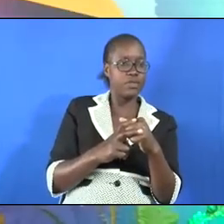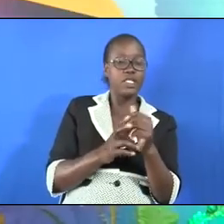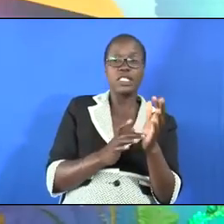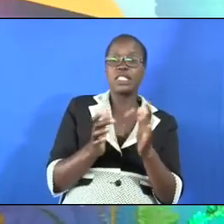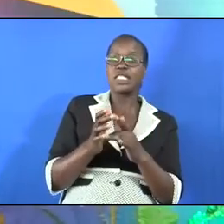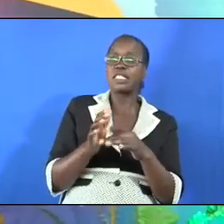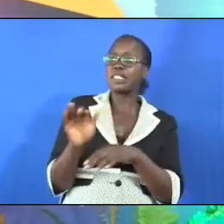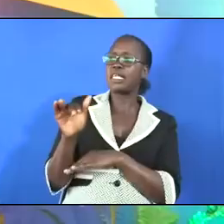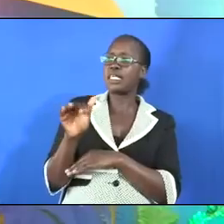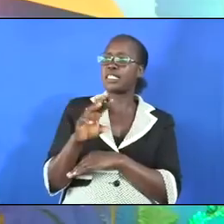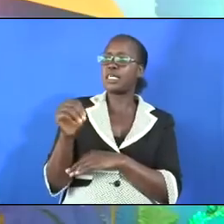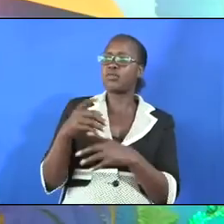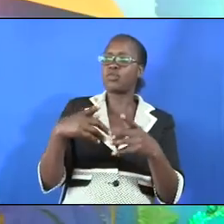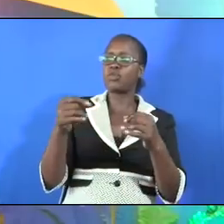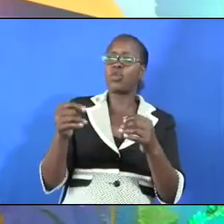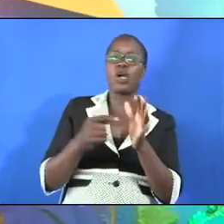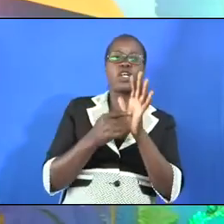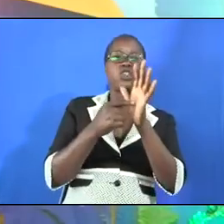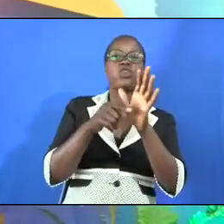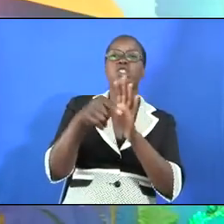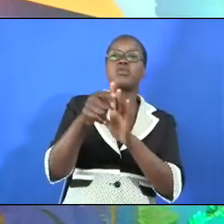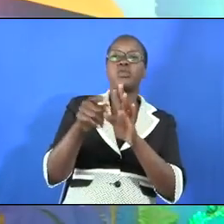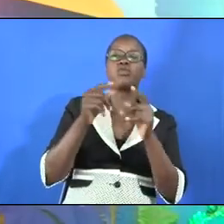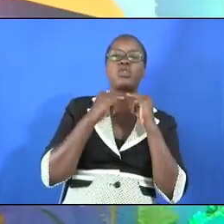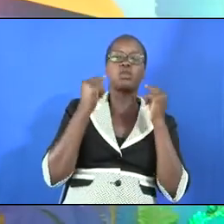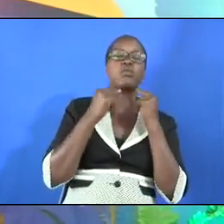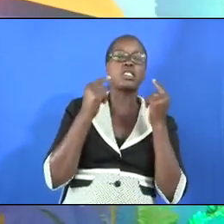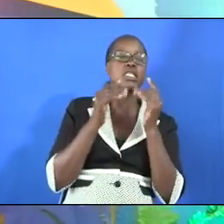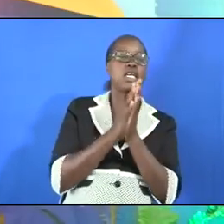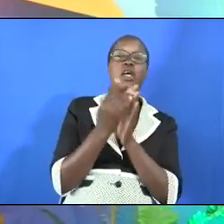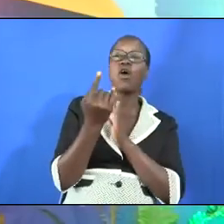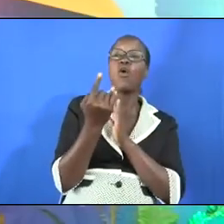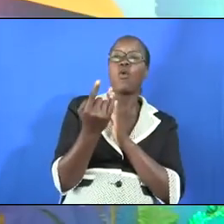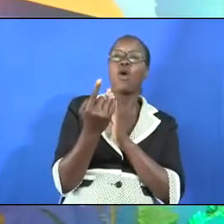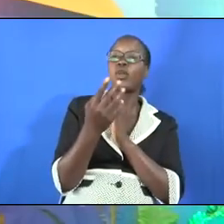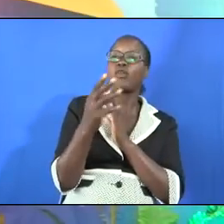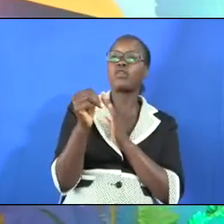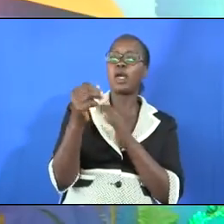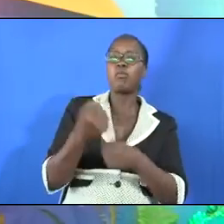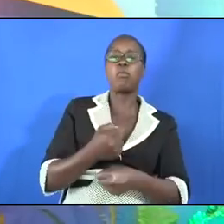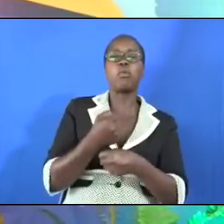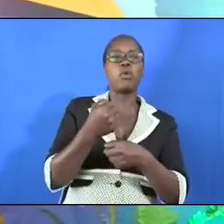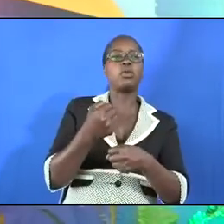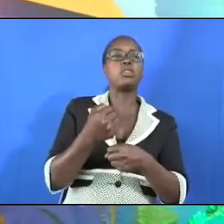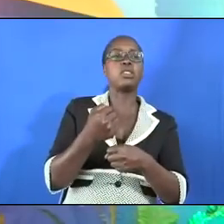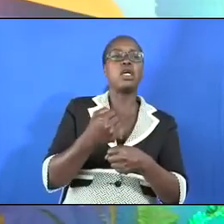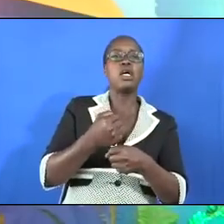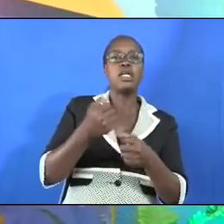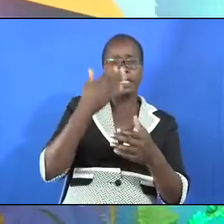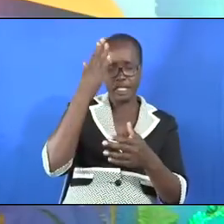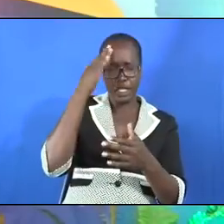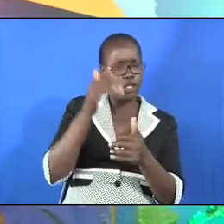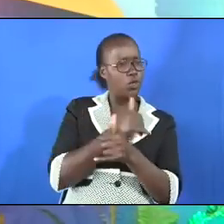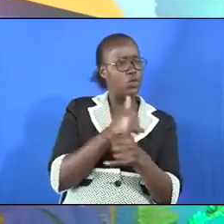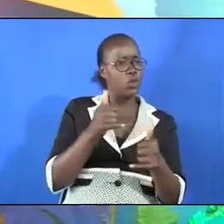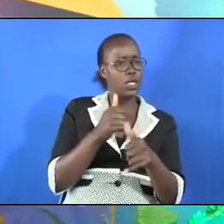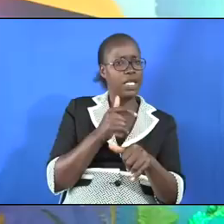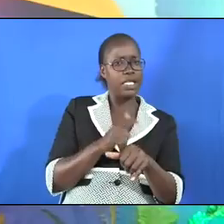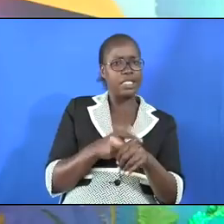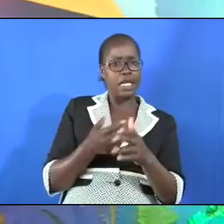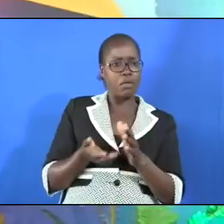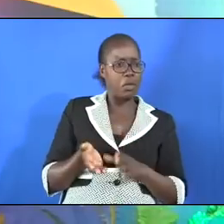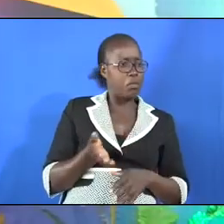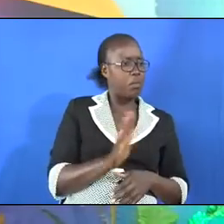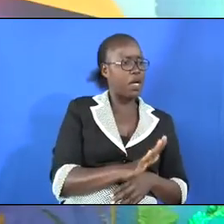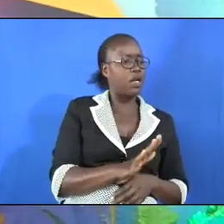Jesus asked them to go and show themselves to the priests. And while they were going, one of them noticed that he was well. When he